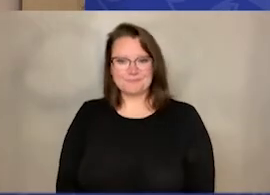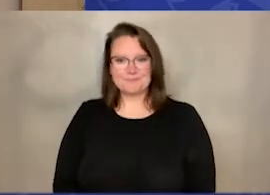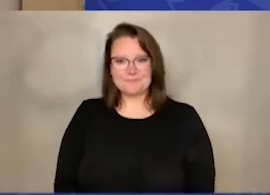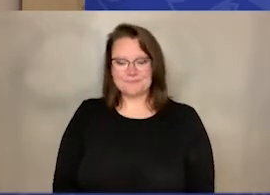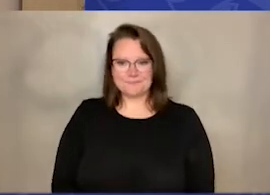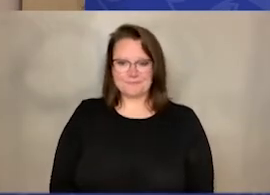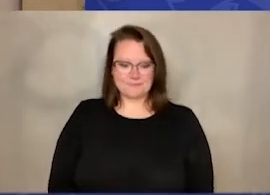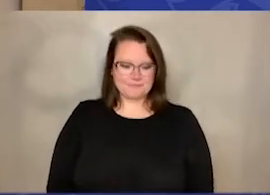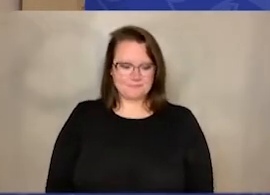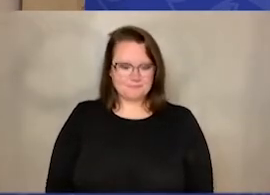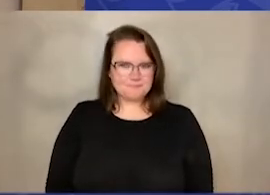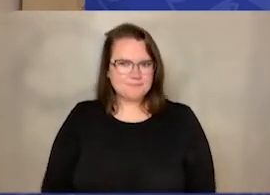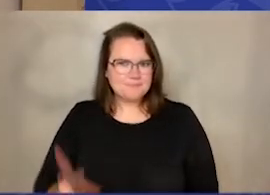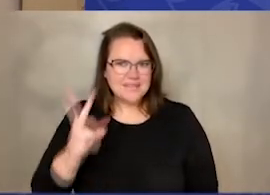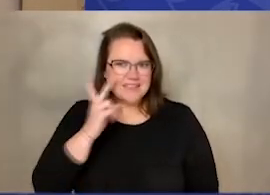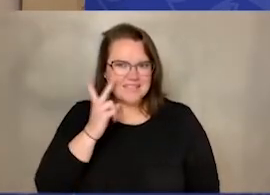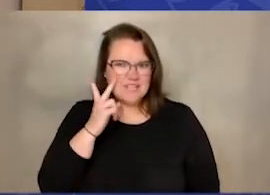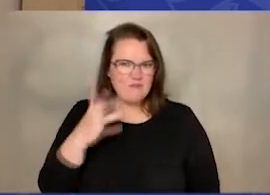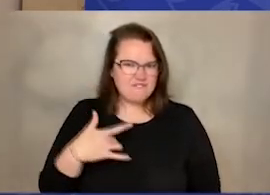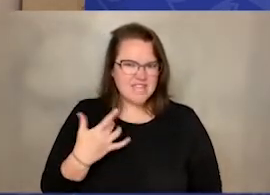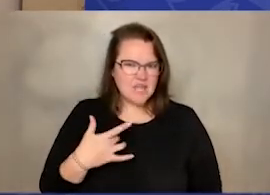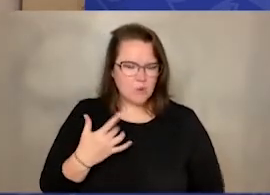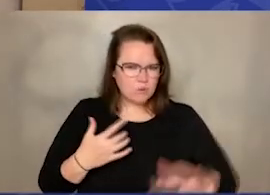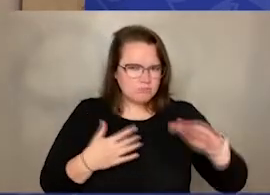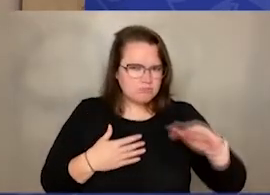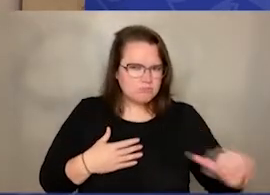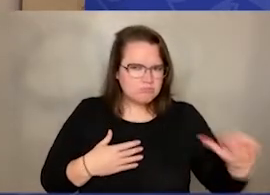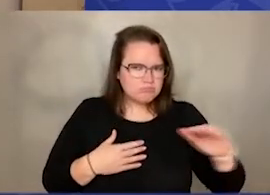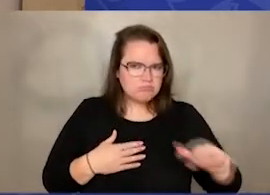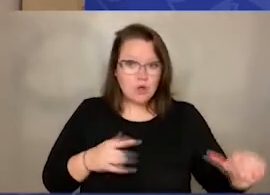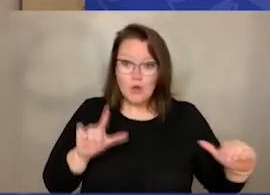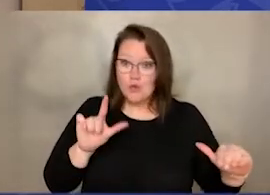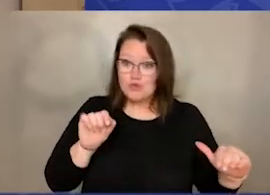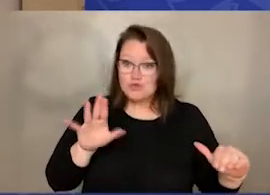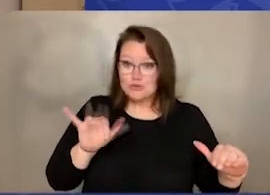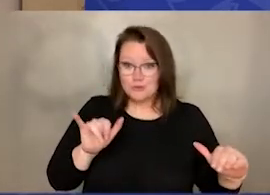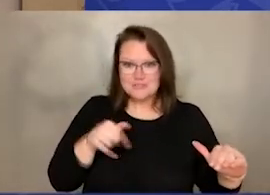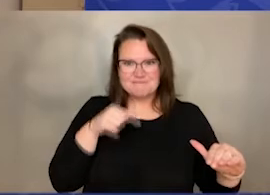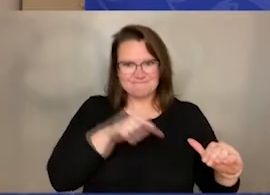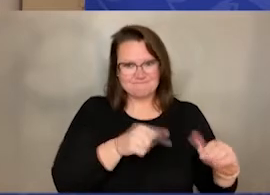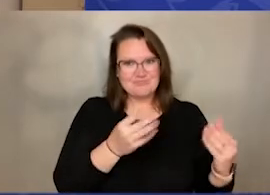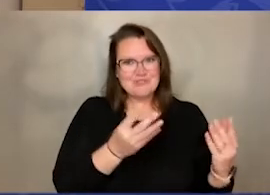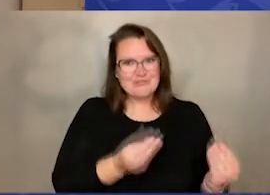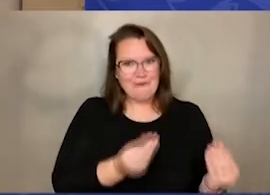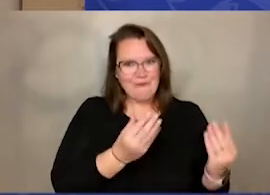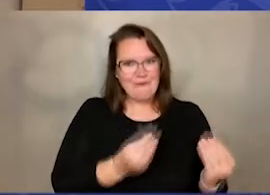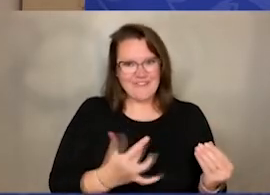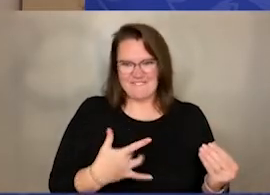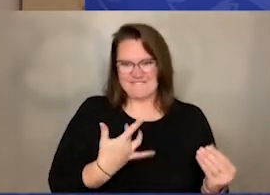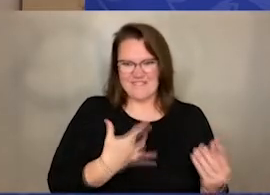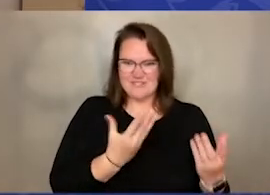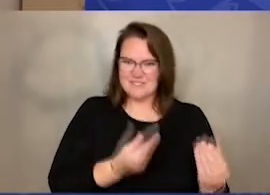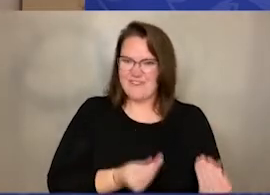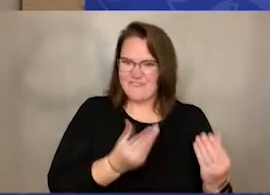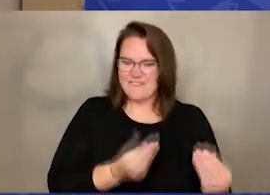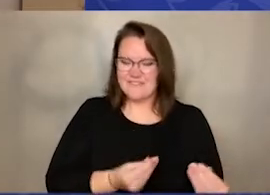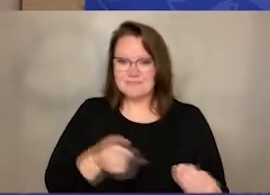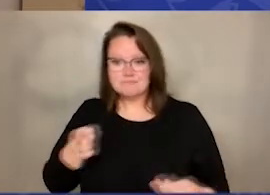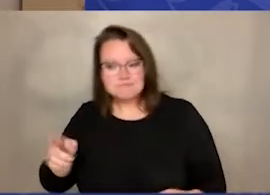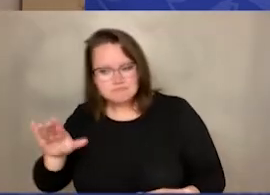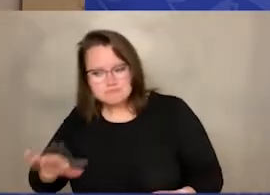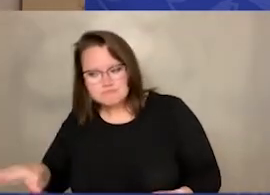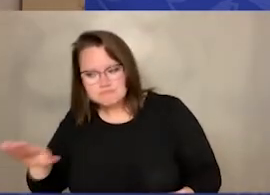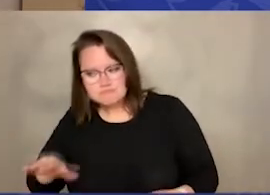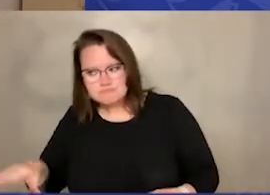Now let's see how they feel. Lucy the guinea pig is soft. And the stuffed guinea